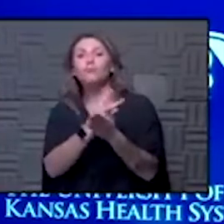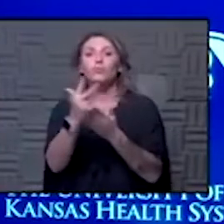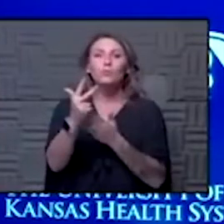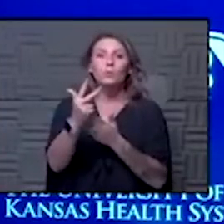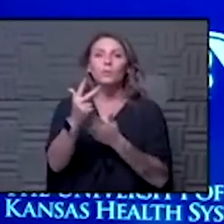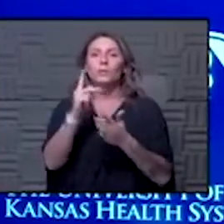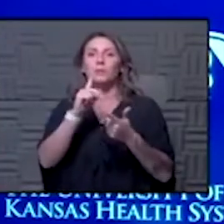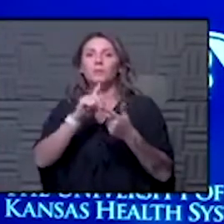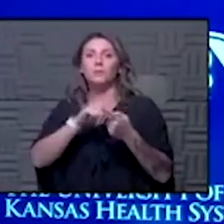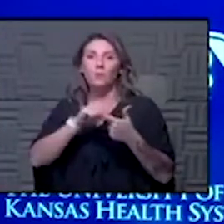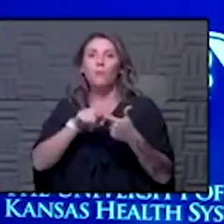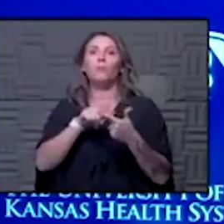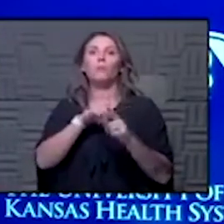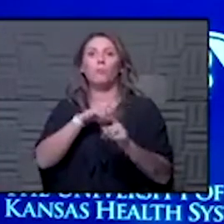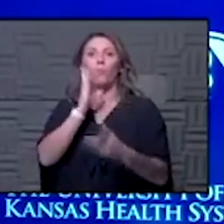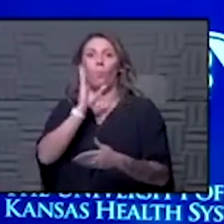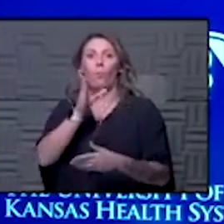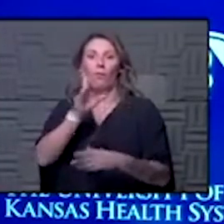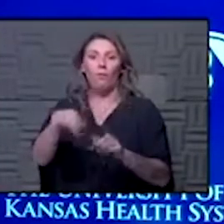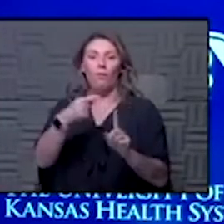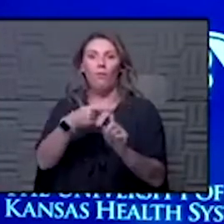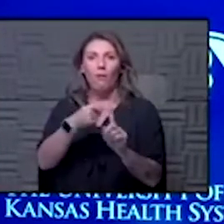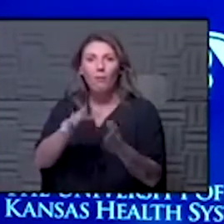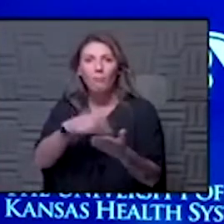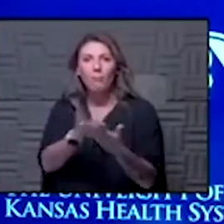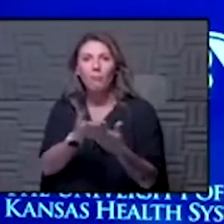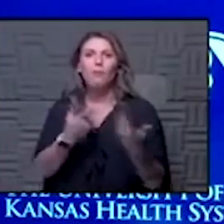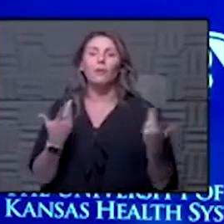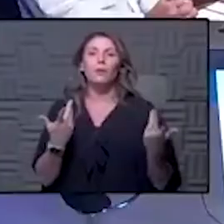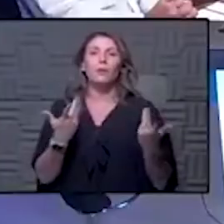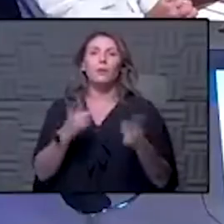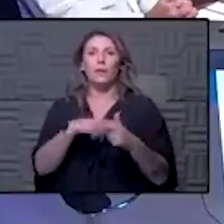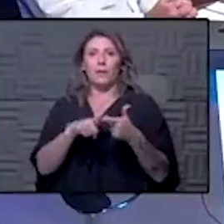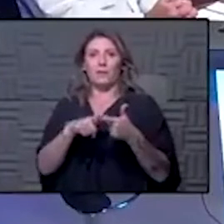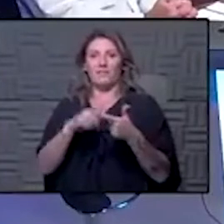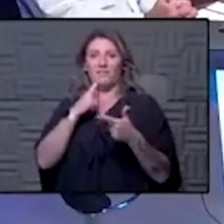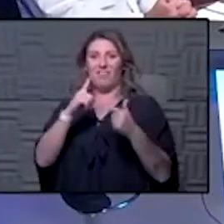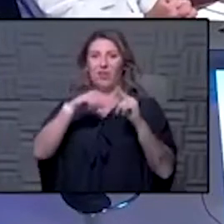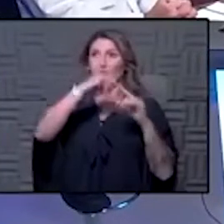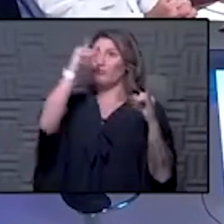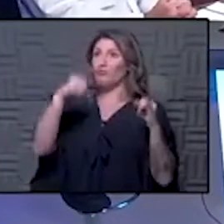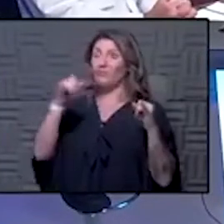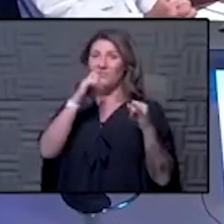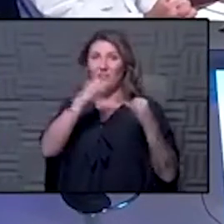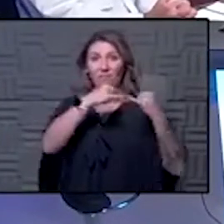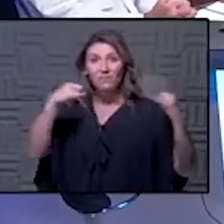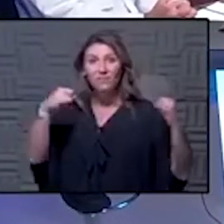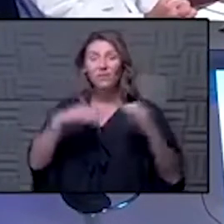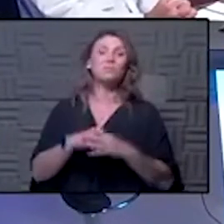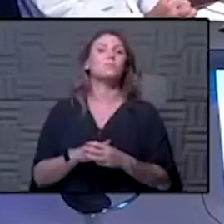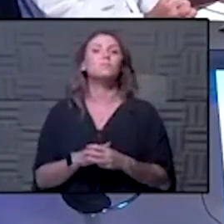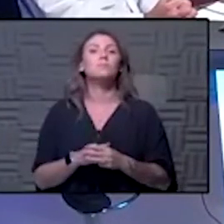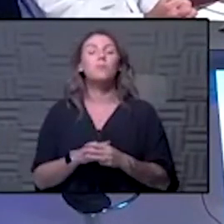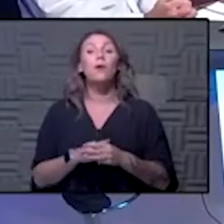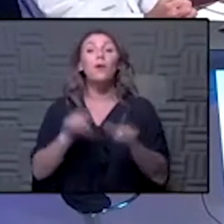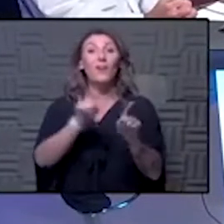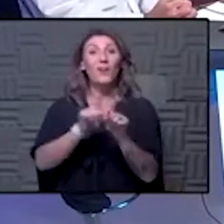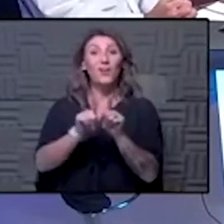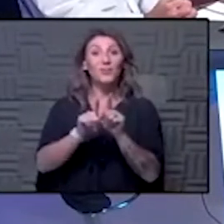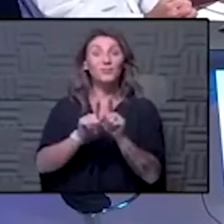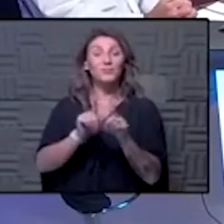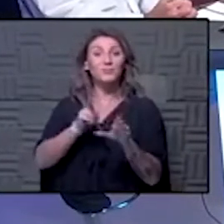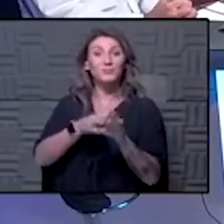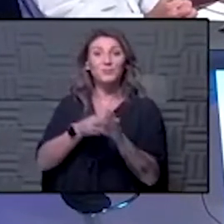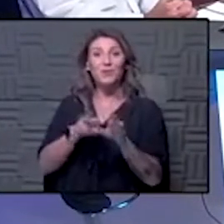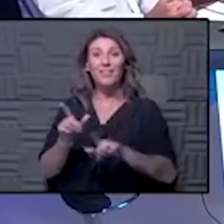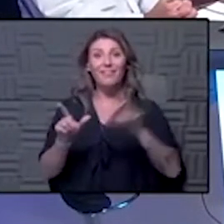as that moves out and unfortunately the curve is not flattening. No. Yeah that's a problem. Hey we're also joined this morning on my left by